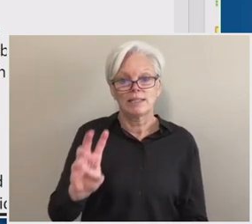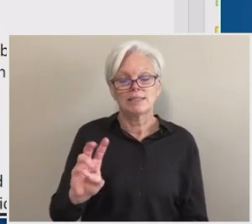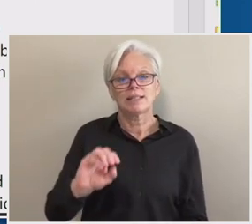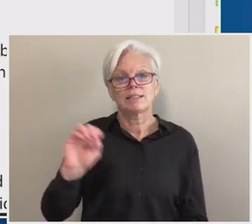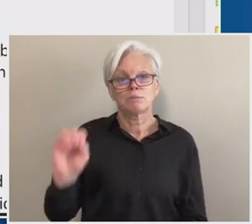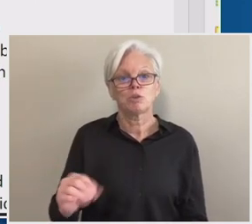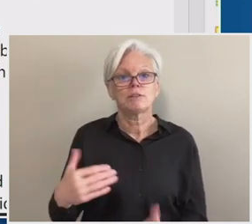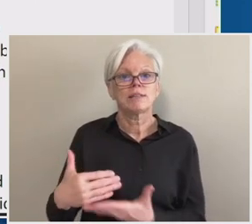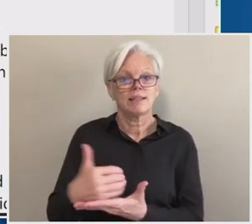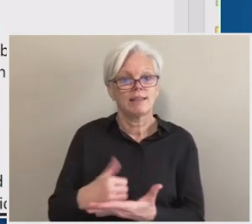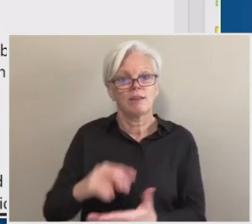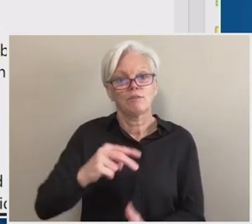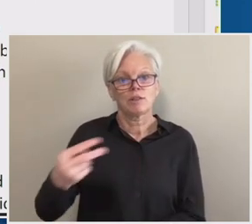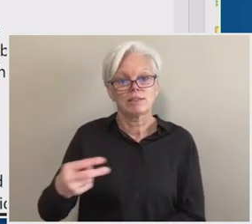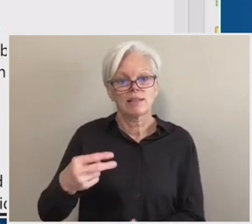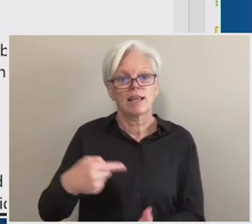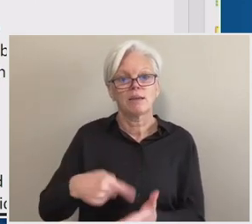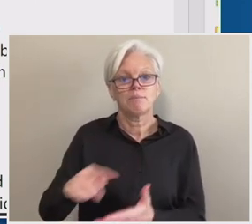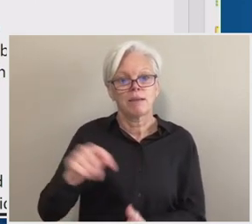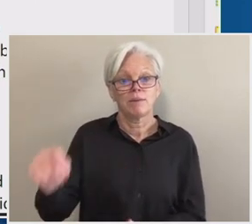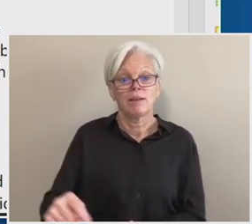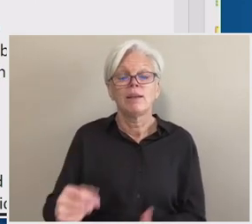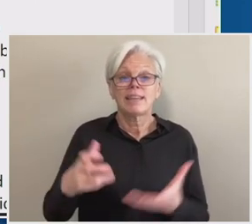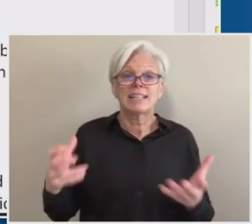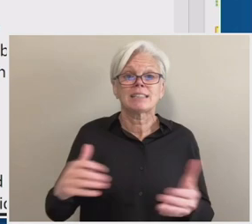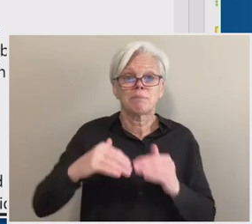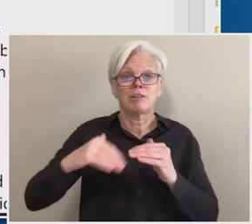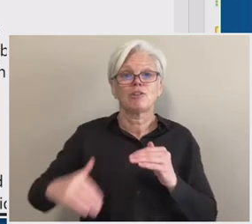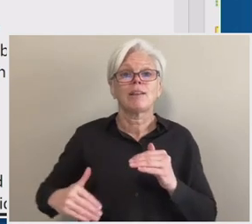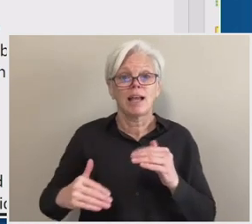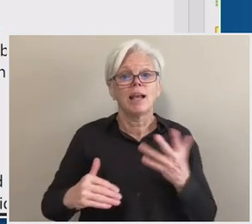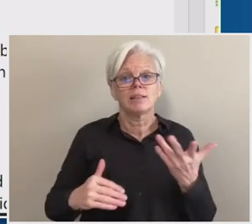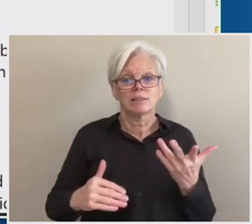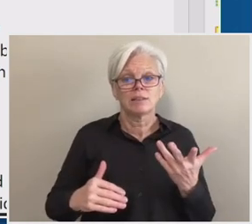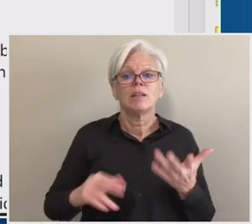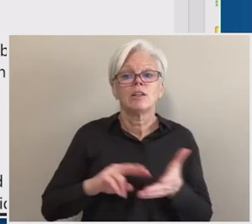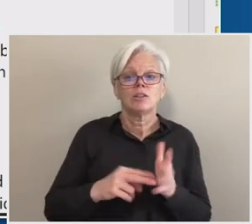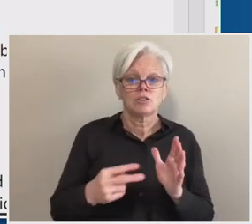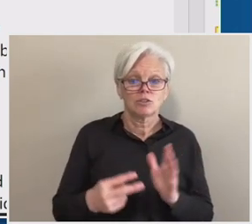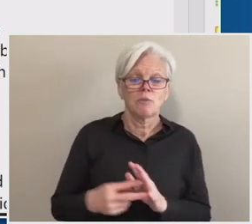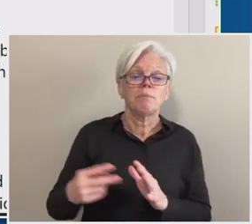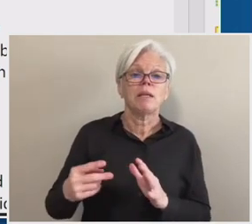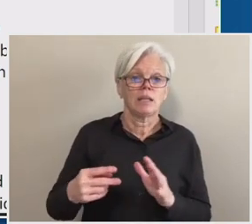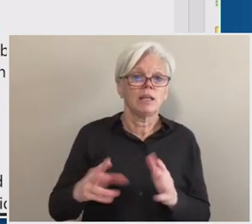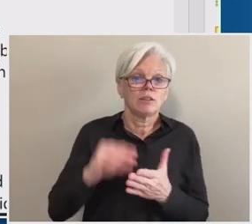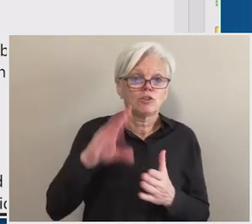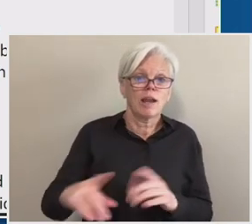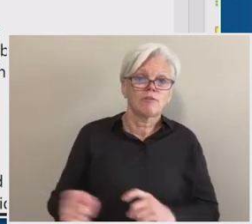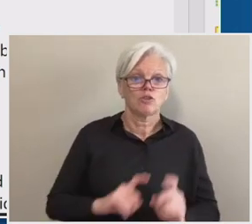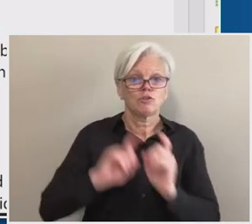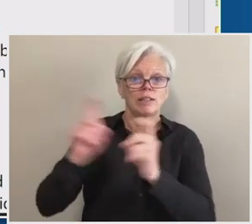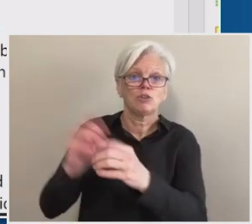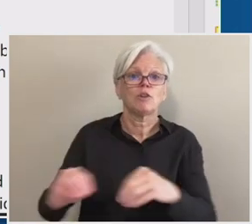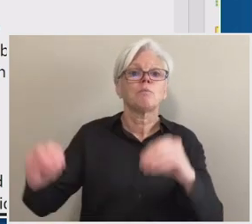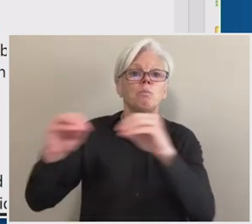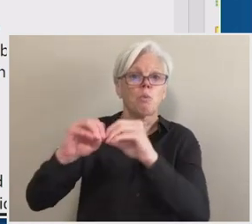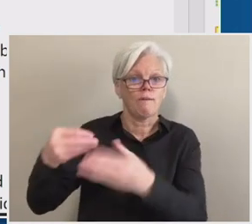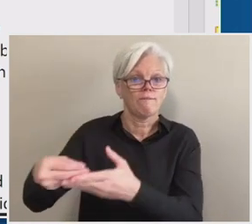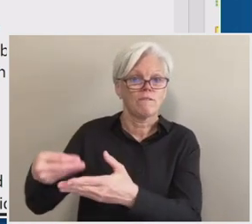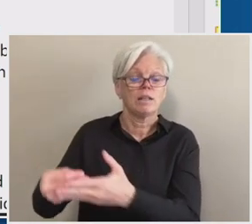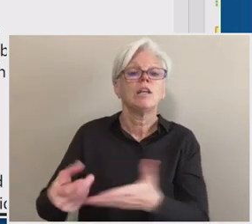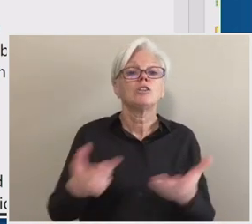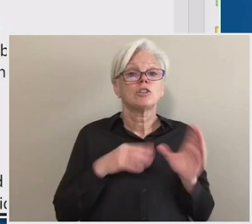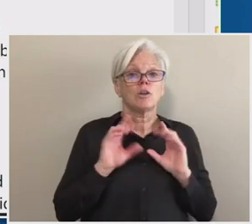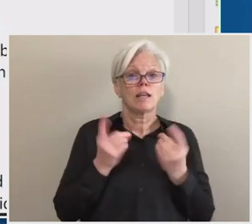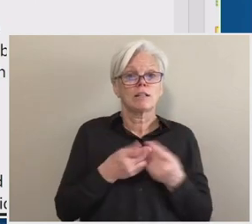second payment period, which is much less which would require a larger return and tackle for funds. So the department's concern is that